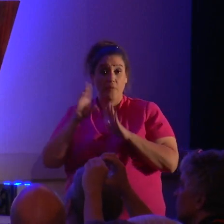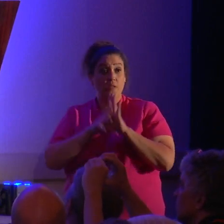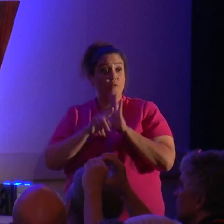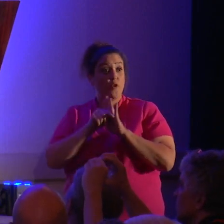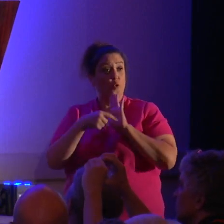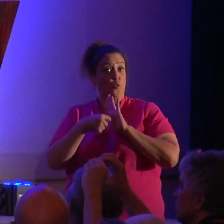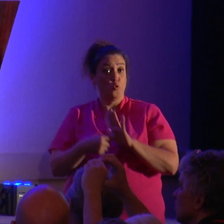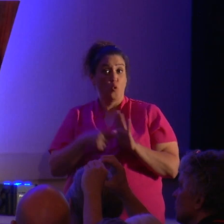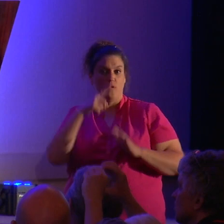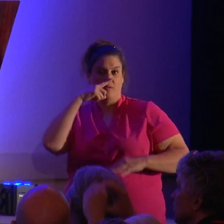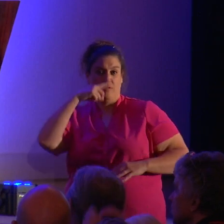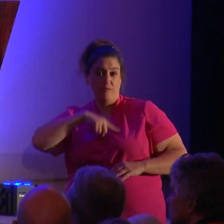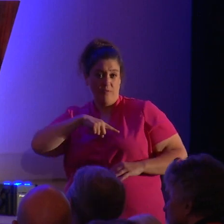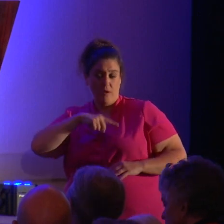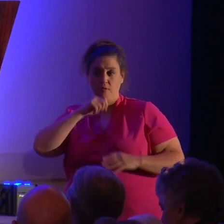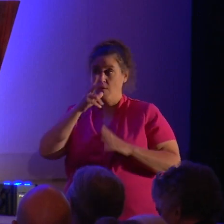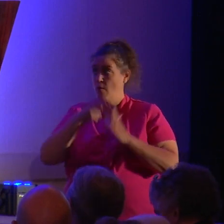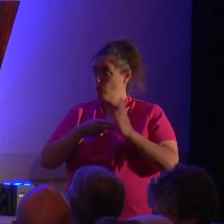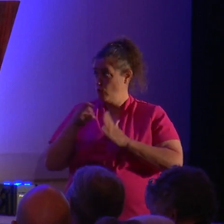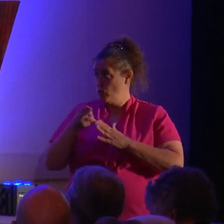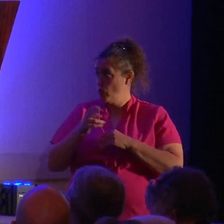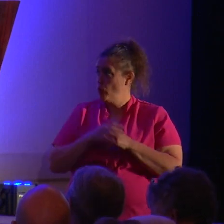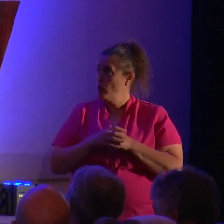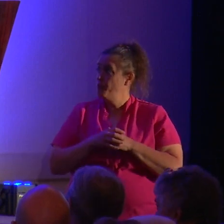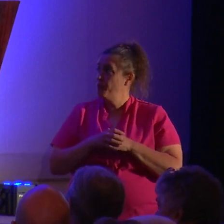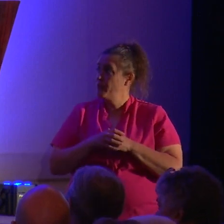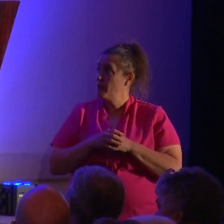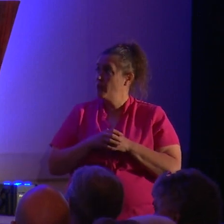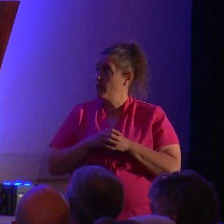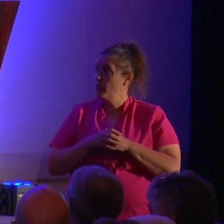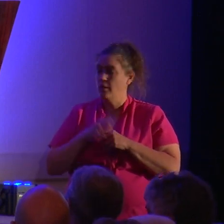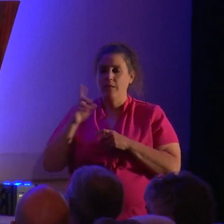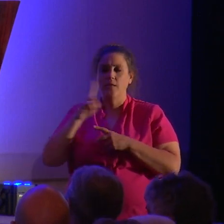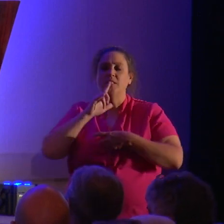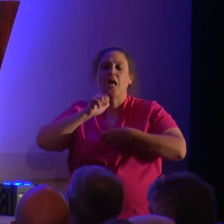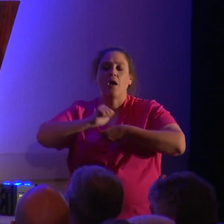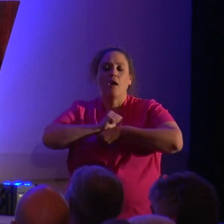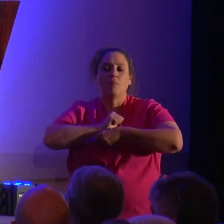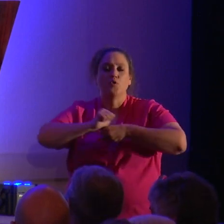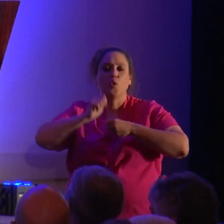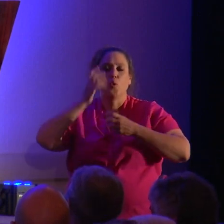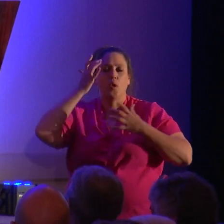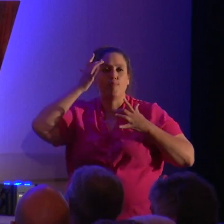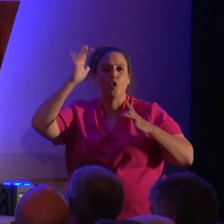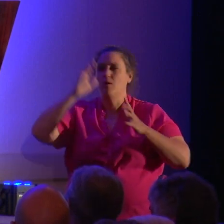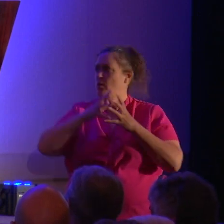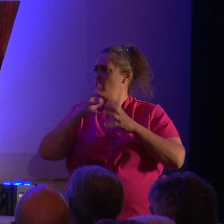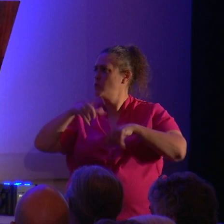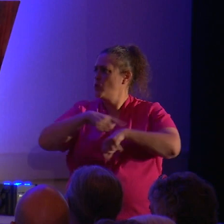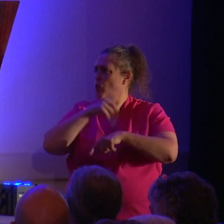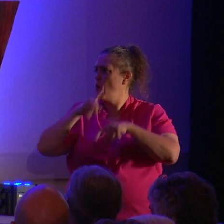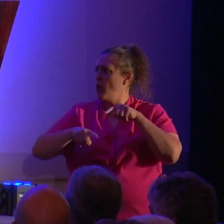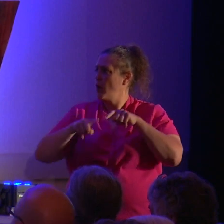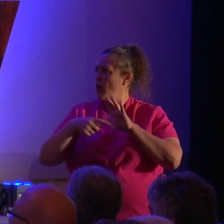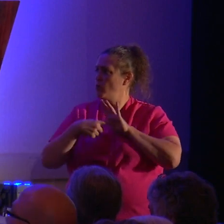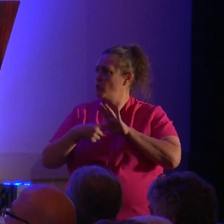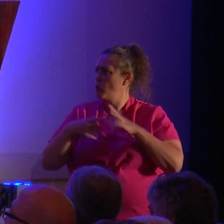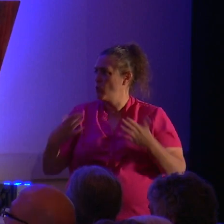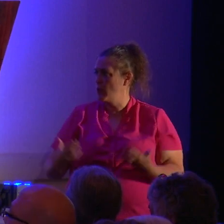fallacy by Sisyphus Redeemed, that's the channel, is absolutely brilliant. It's too long to play here. I can't remember how long it is. It's